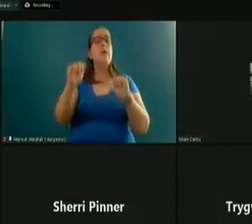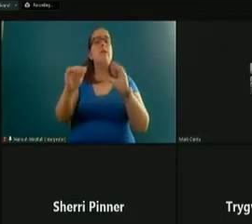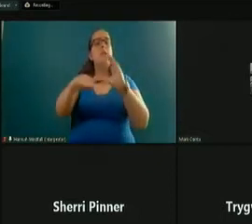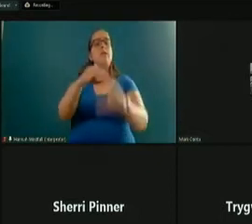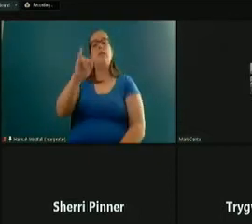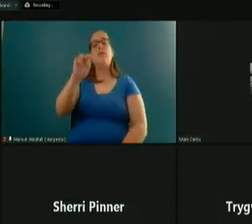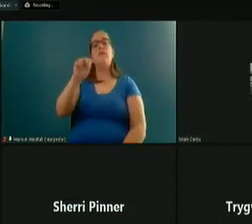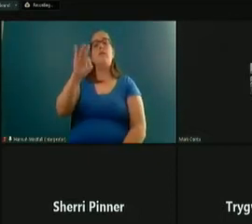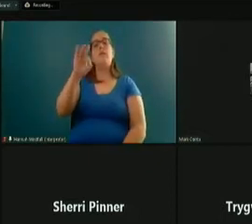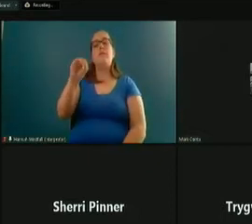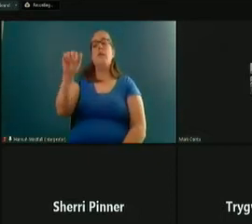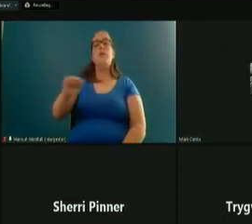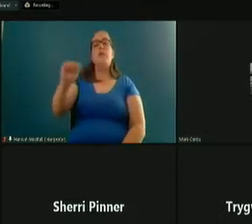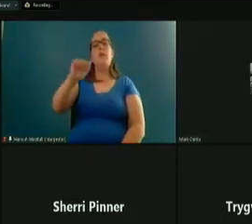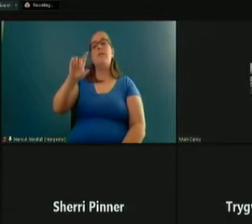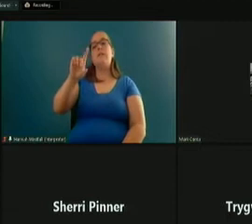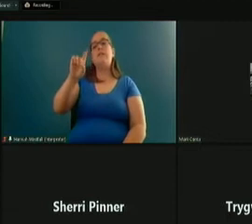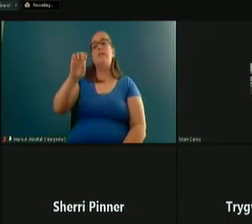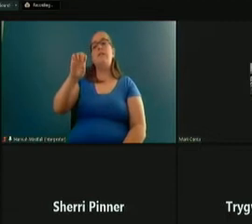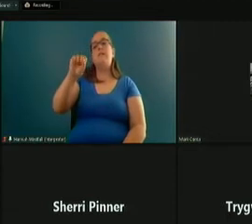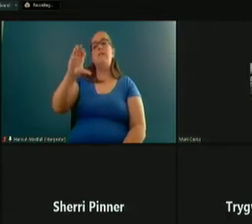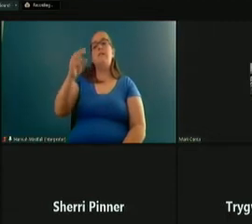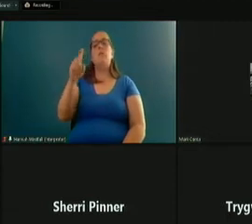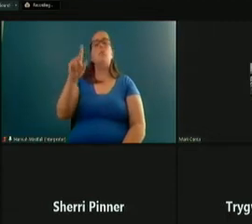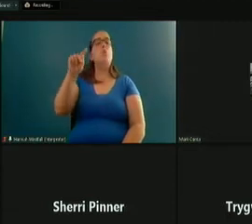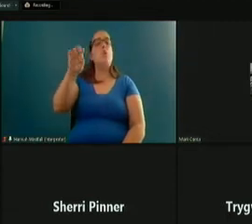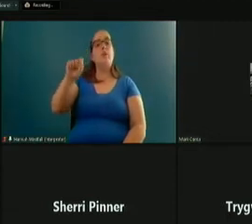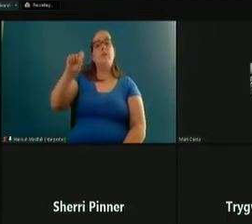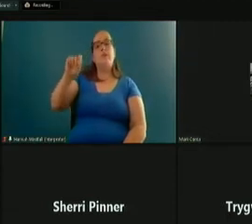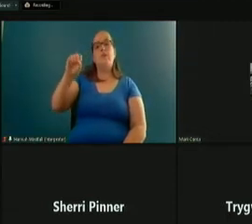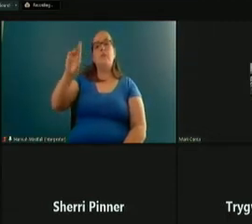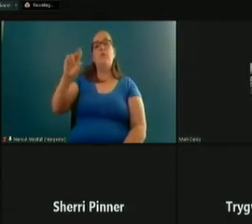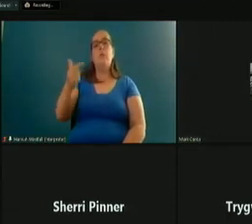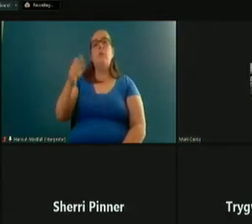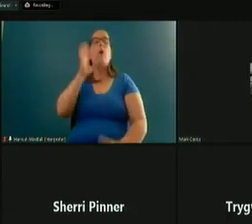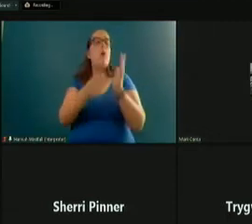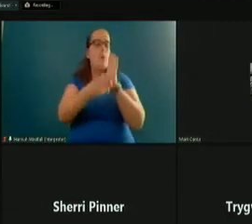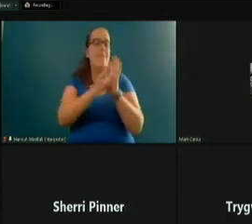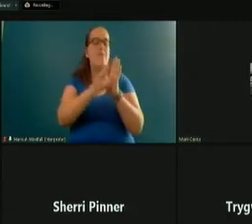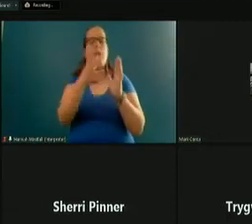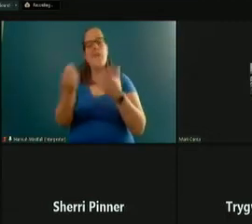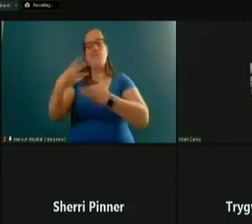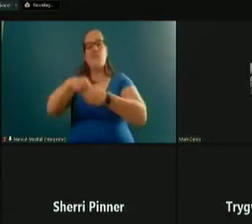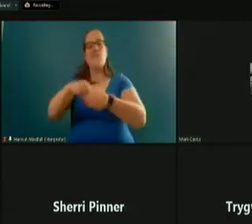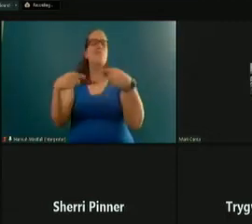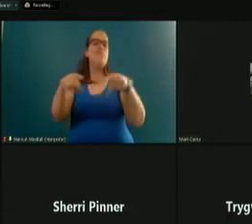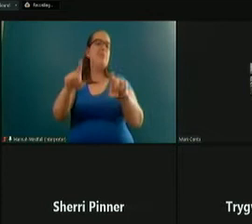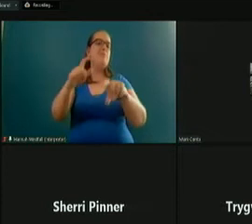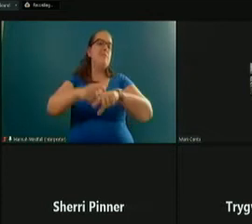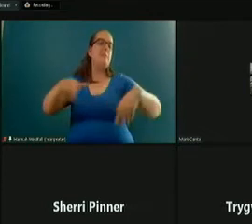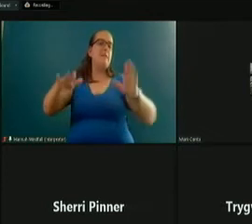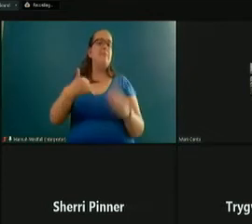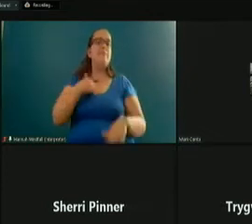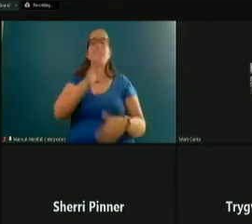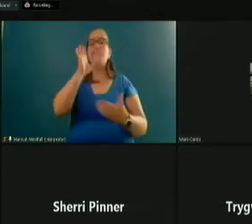info at Deschutes.org. They will be reviewed and included as time allows. So we're going to go